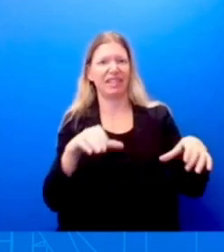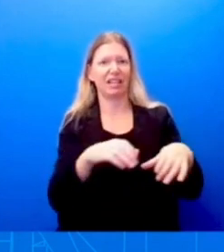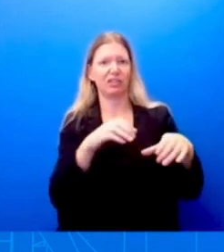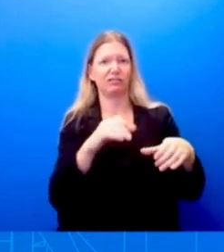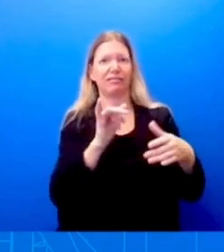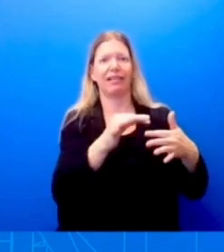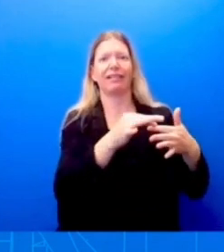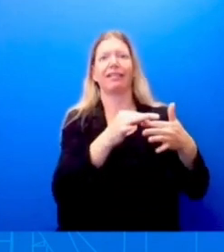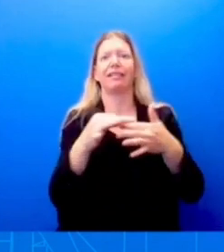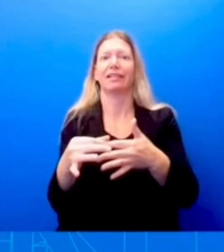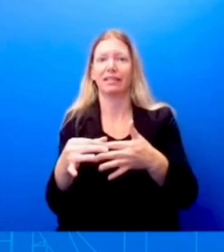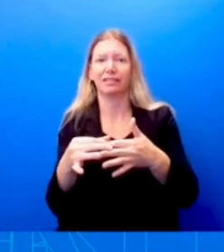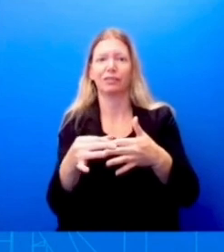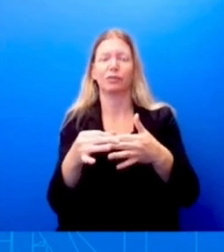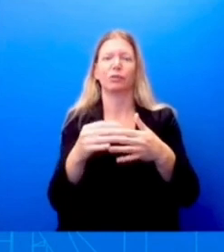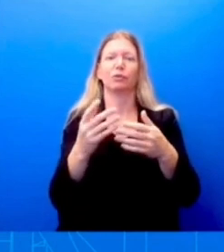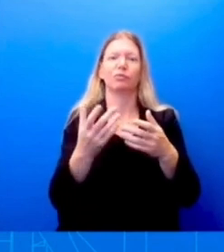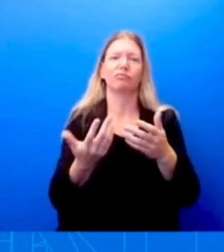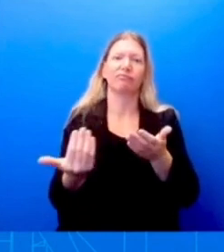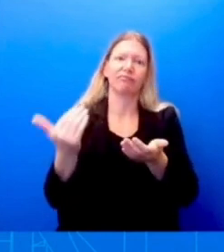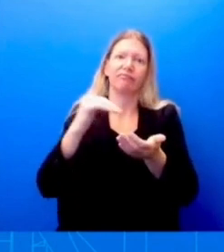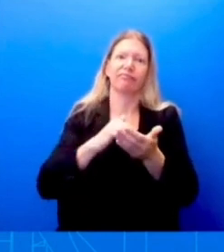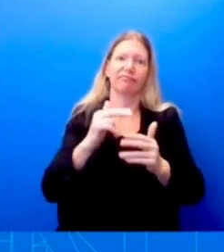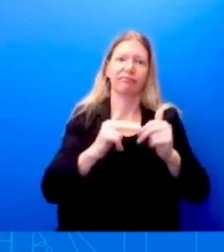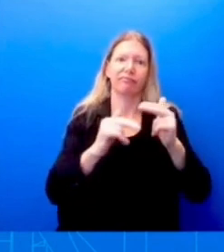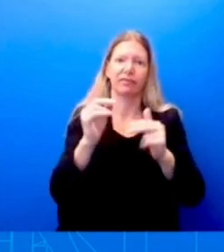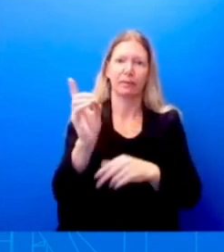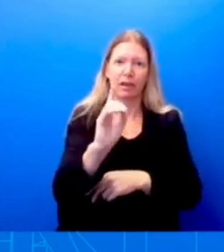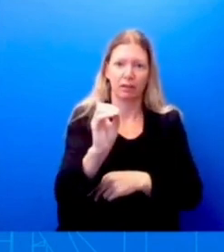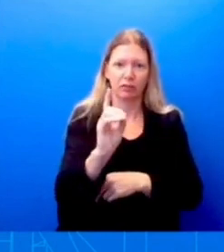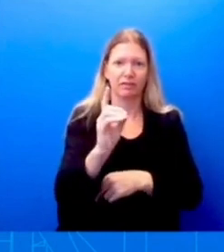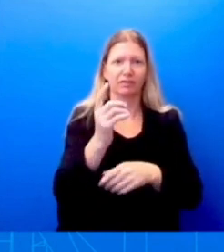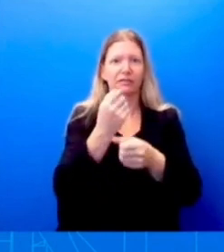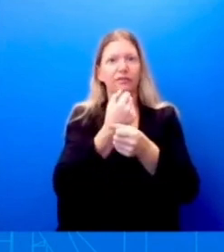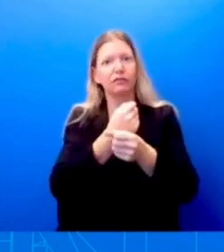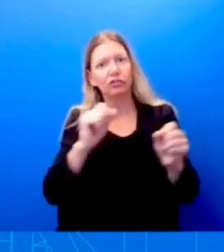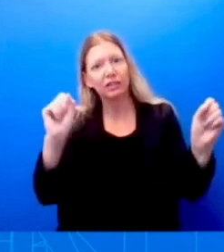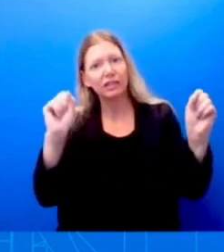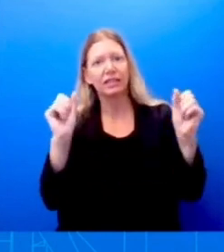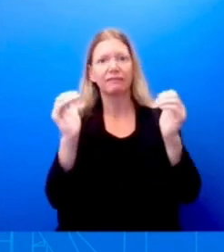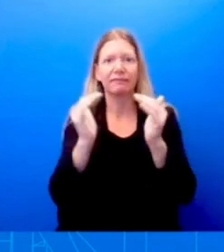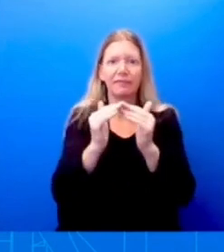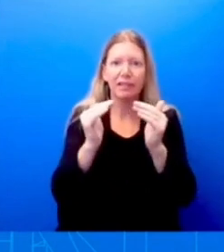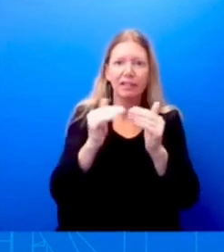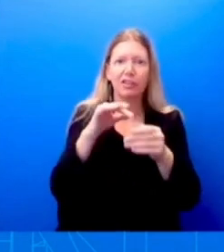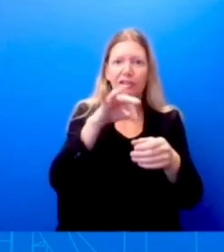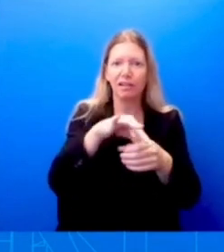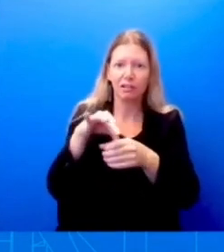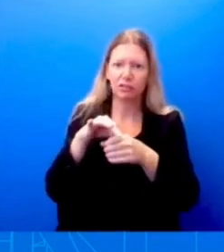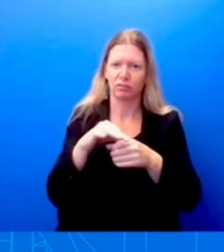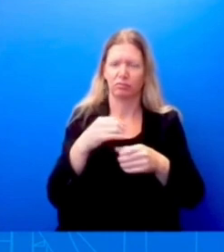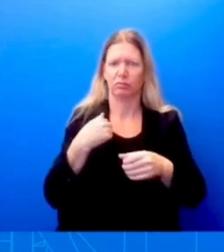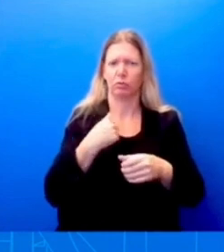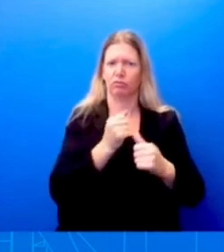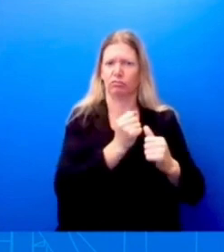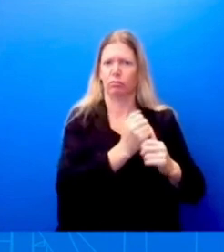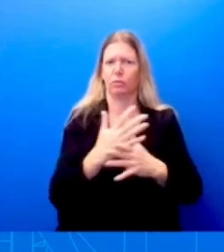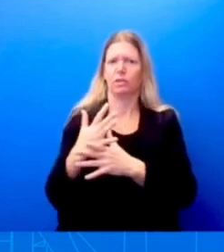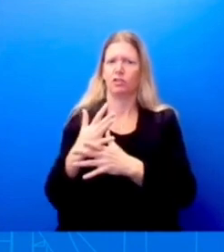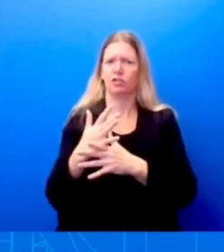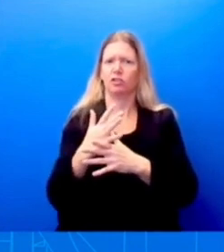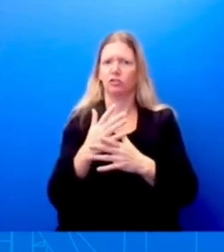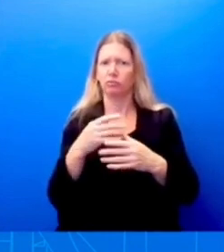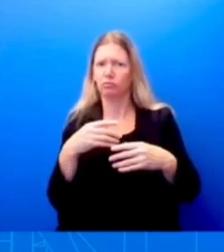provide corresponding sanctions, uh, relief as well. At this time, Venezuela has not taken the necessary steps and our sanctions remain